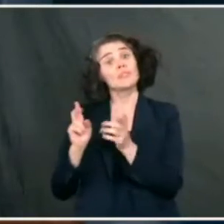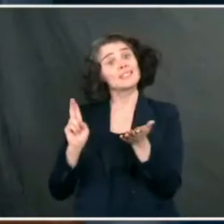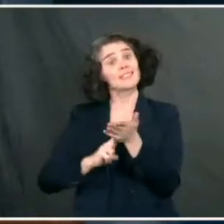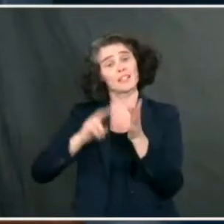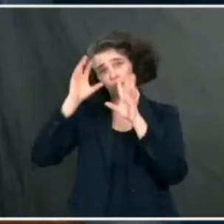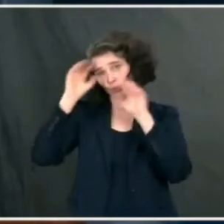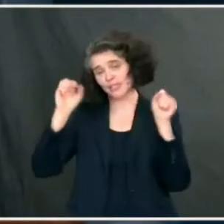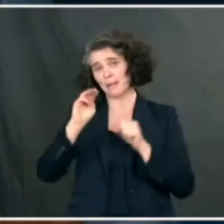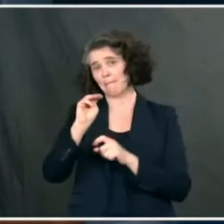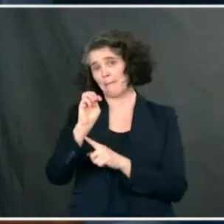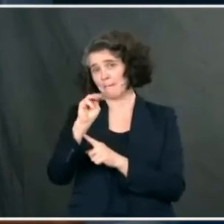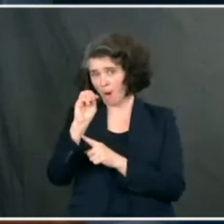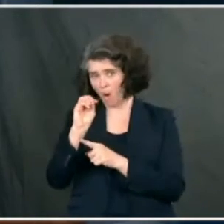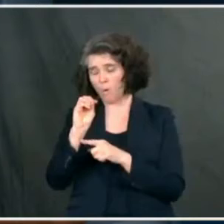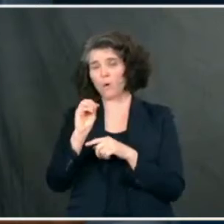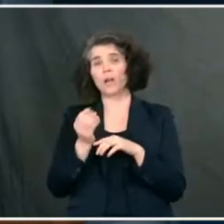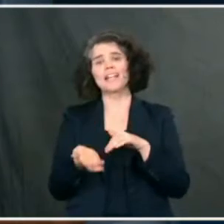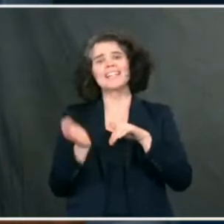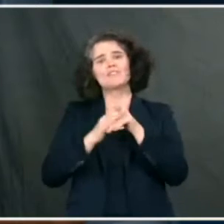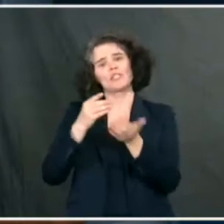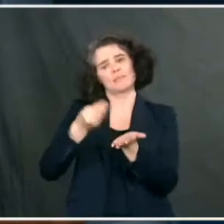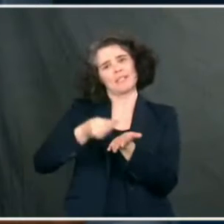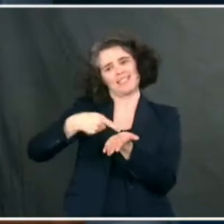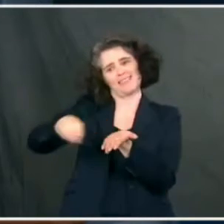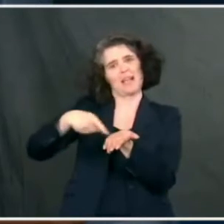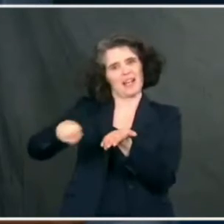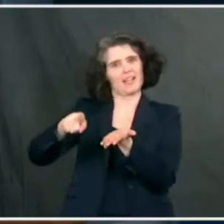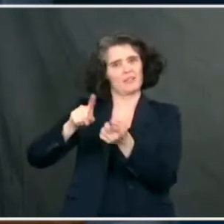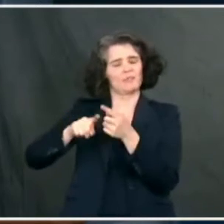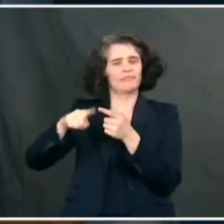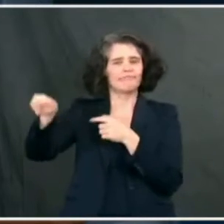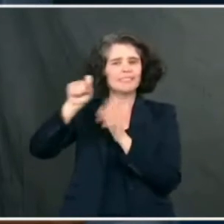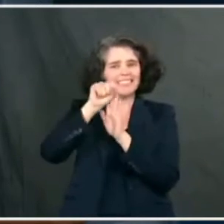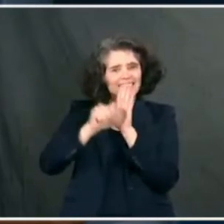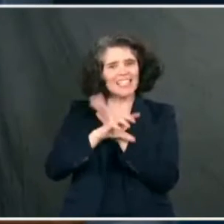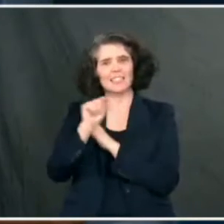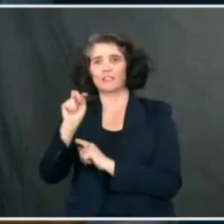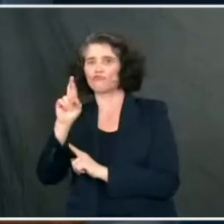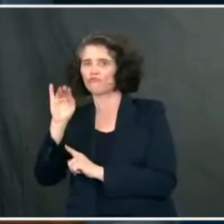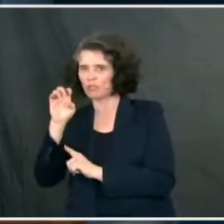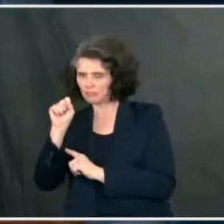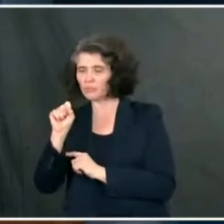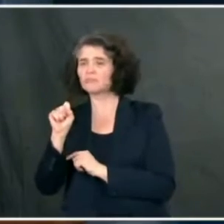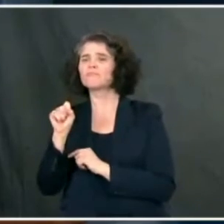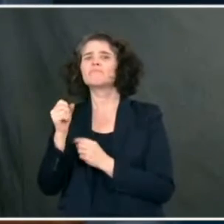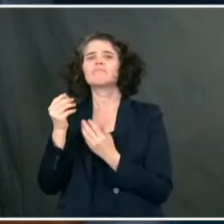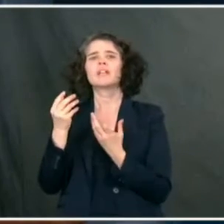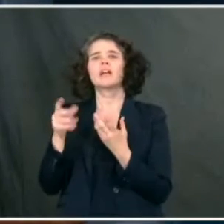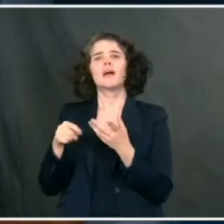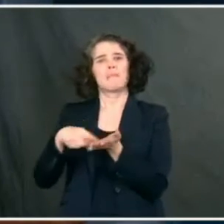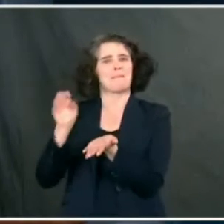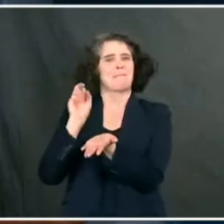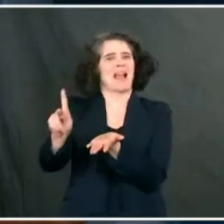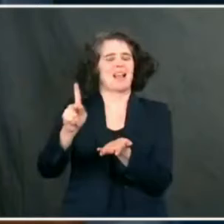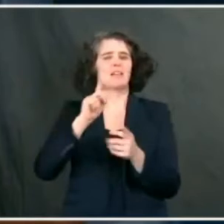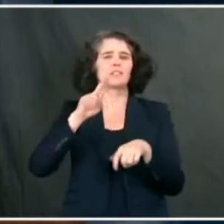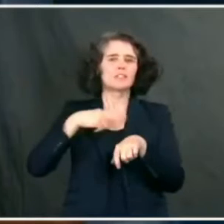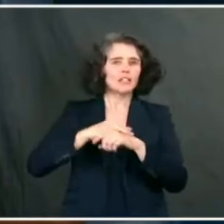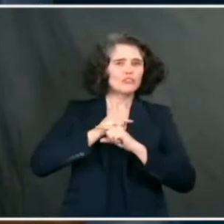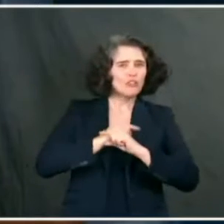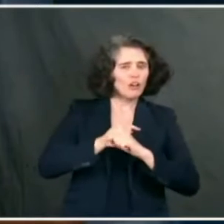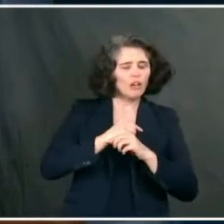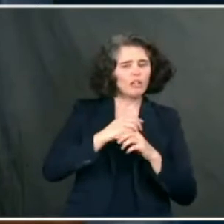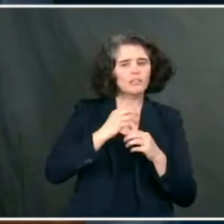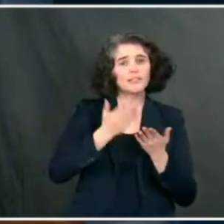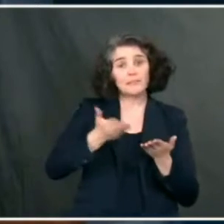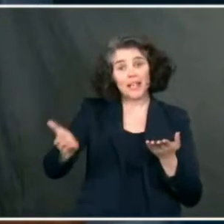to increase federal reimbursement to states and tribes for the cost of National Guard personnel, emergency supplies, and the personnel and